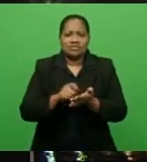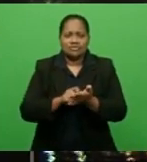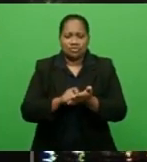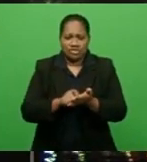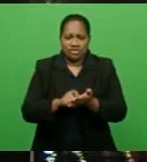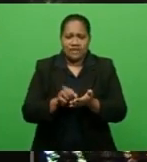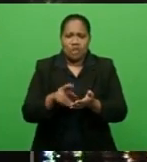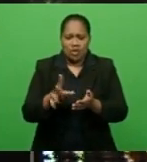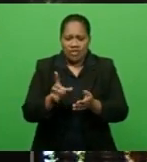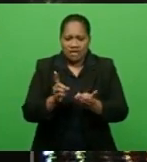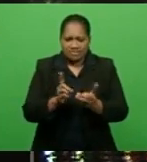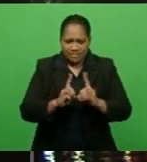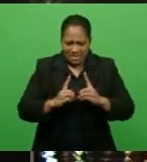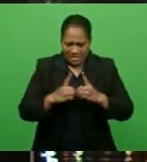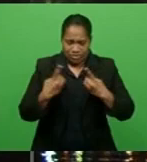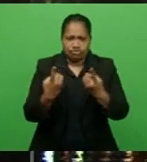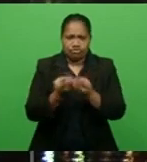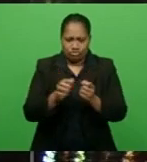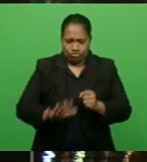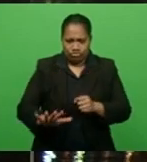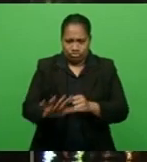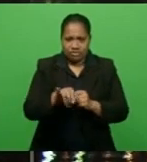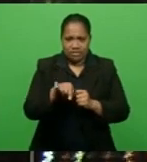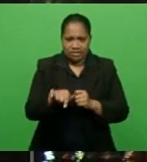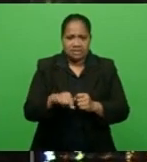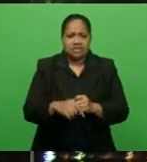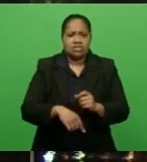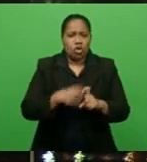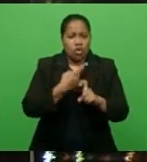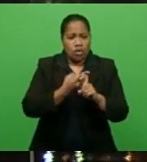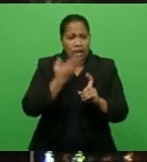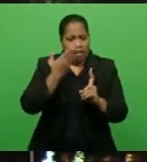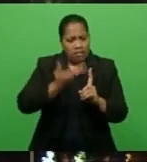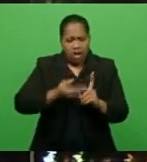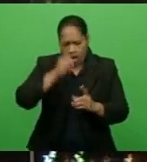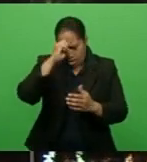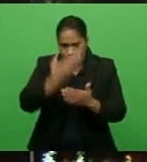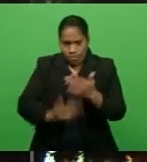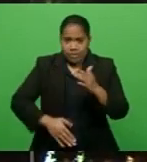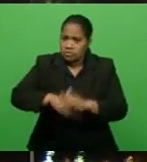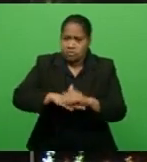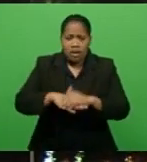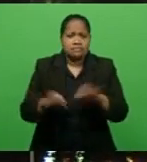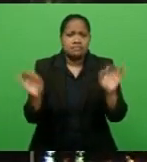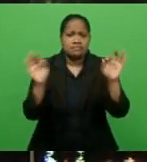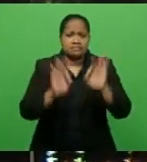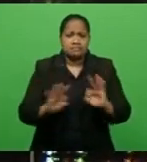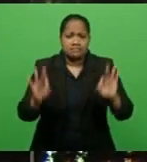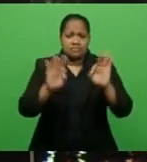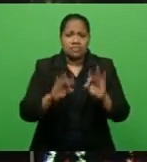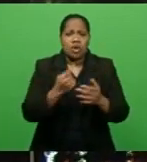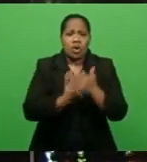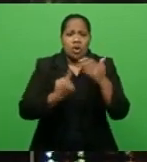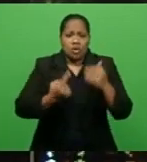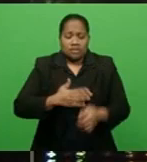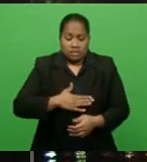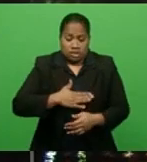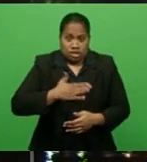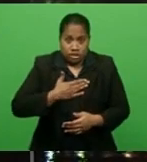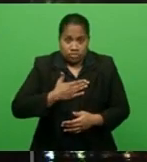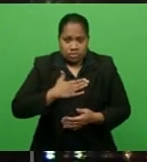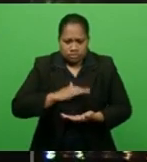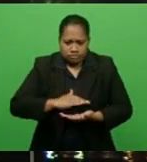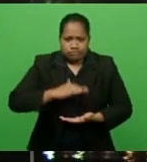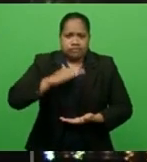Vinina Rakautongo reports Kumar did not have any experience in soccer, and the interest only increased after being